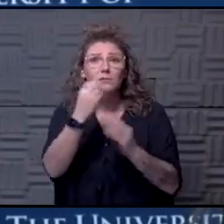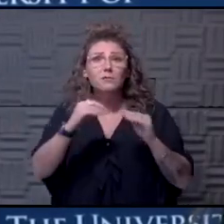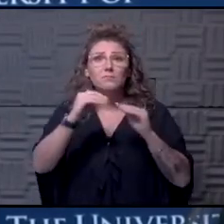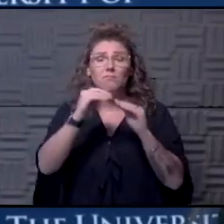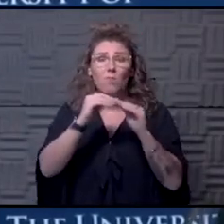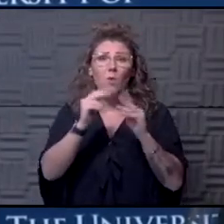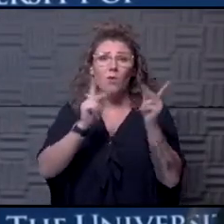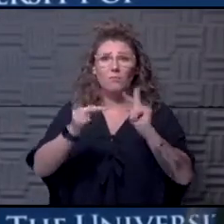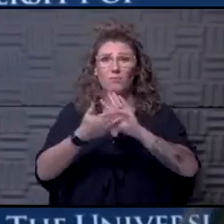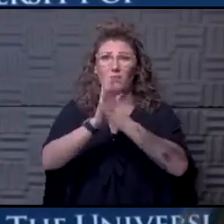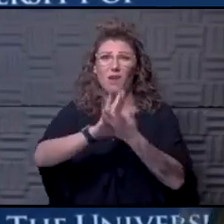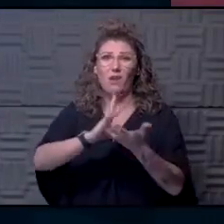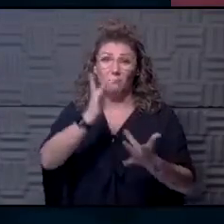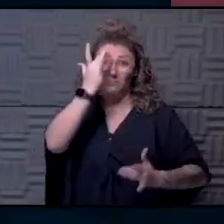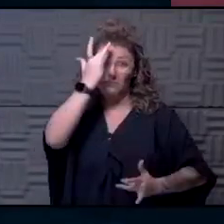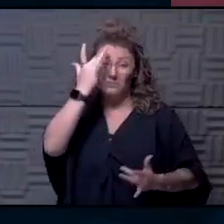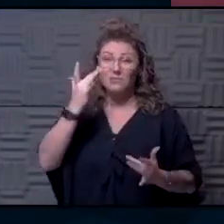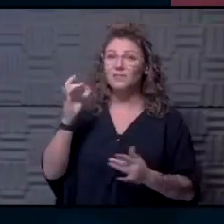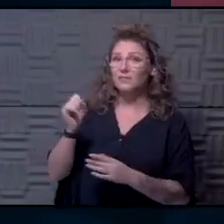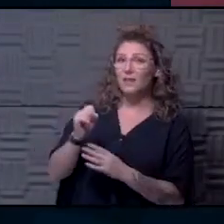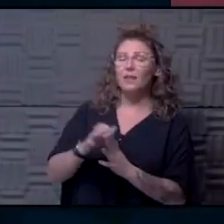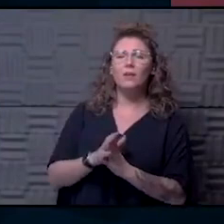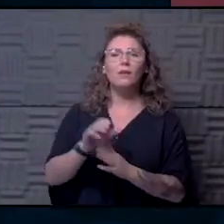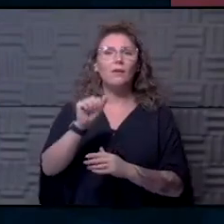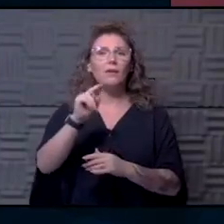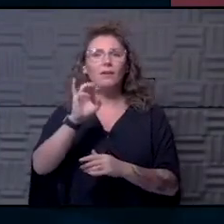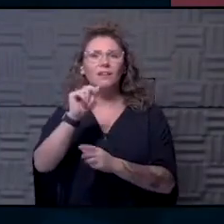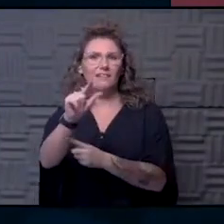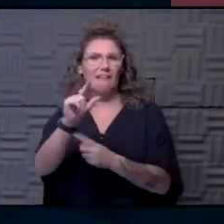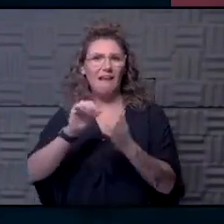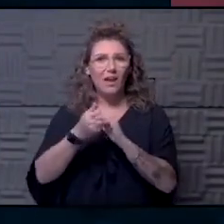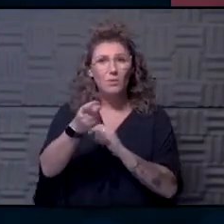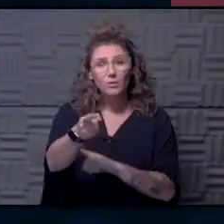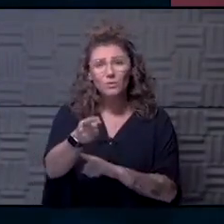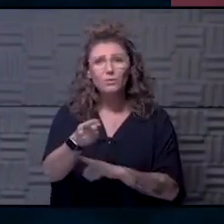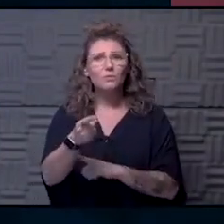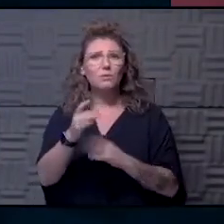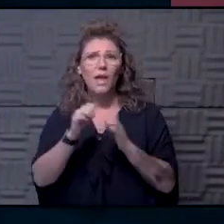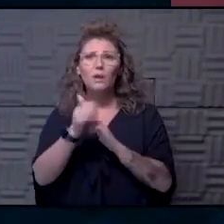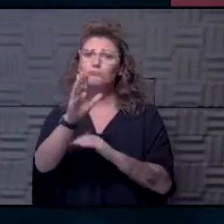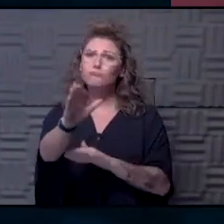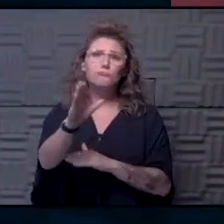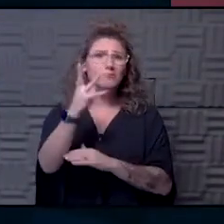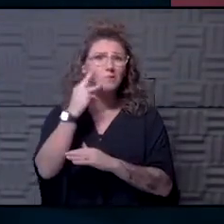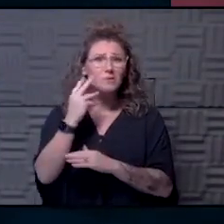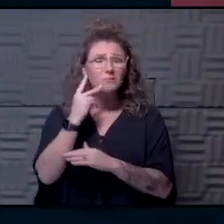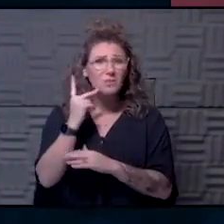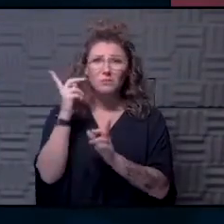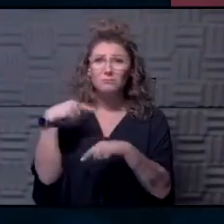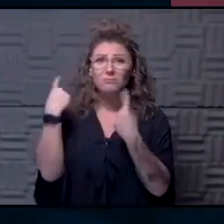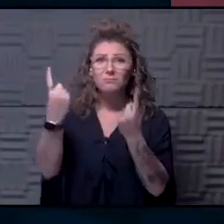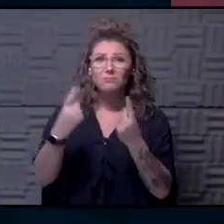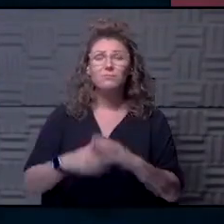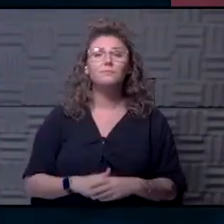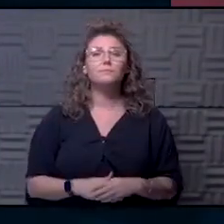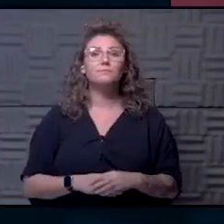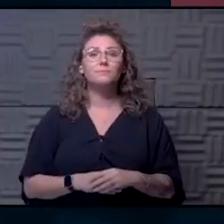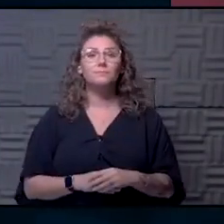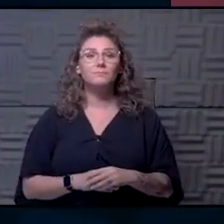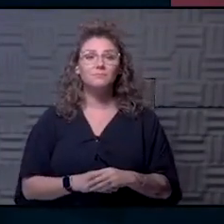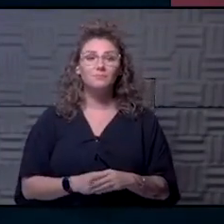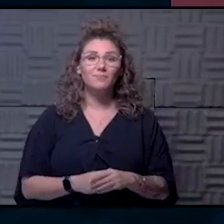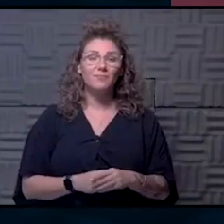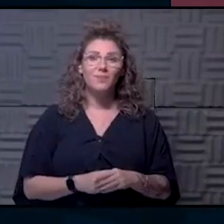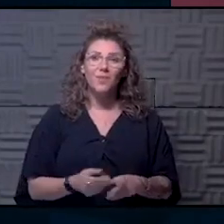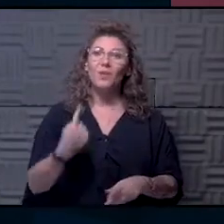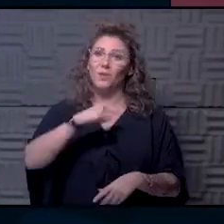are getting sick. You bet. You bet. Neil, how are you doing? And how is your journey going? Well, we've had